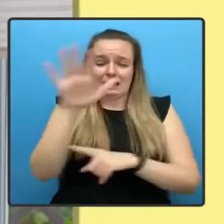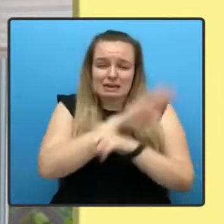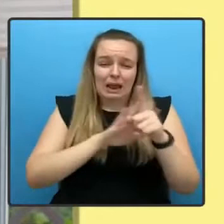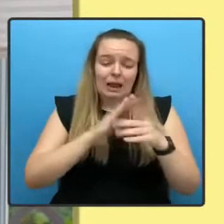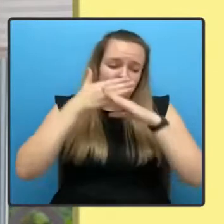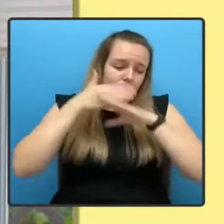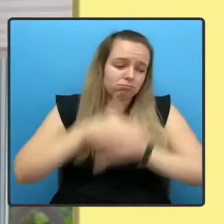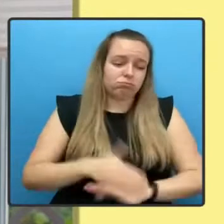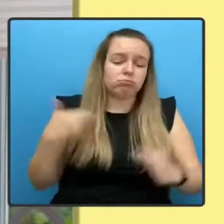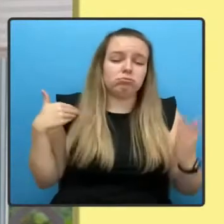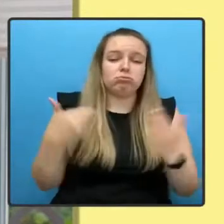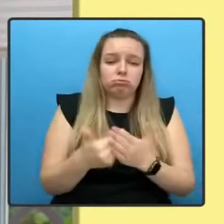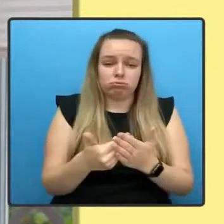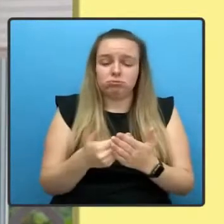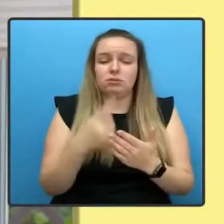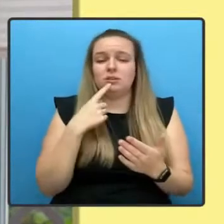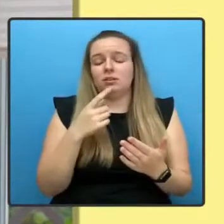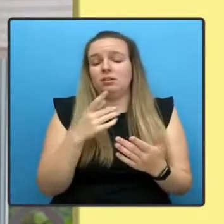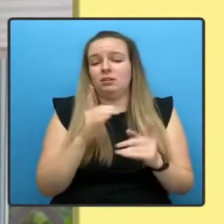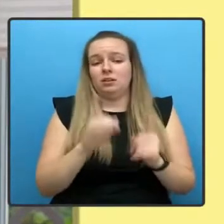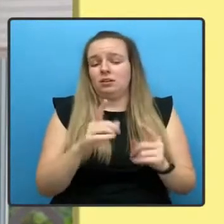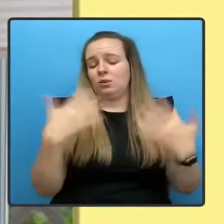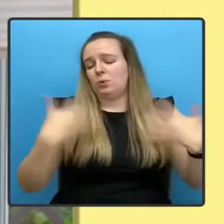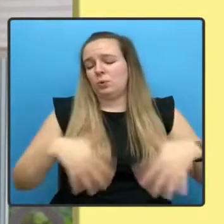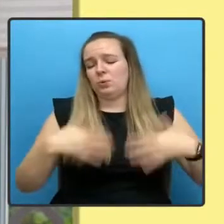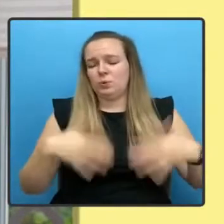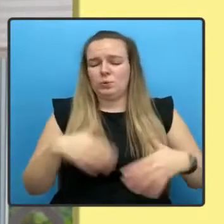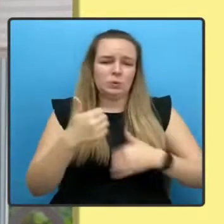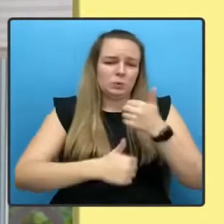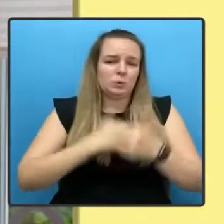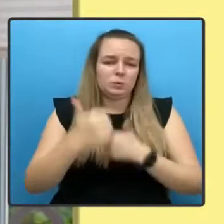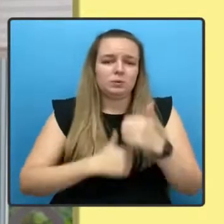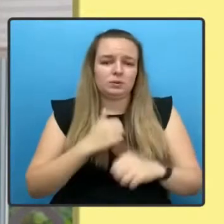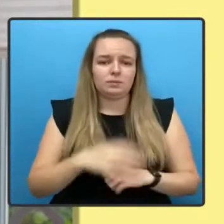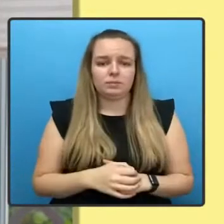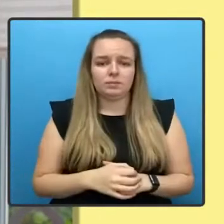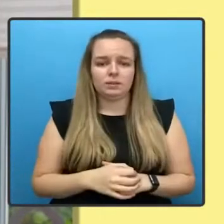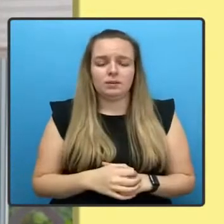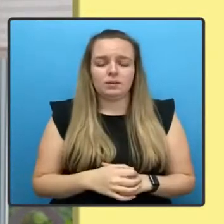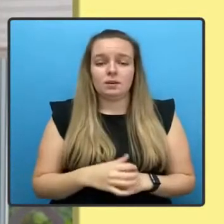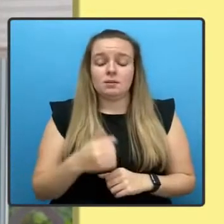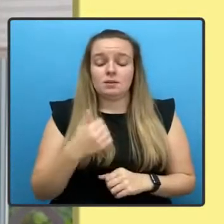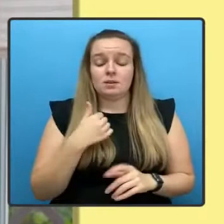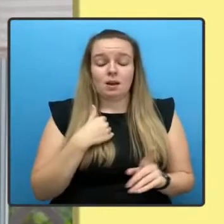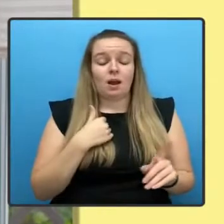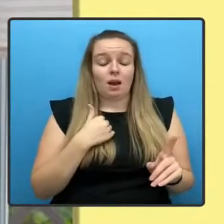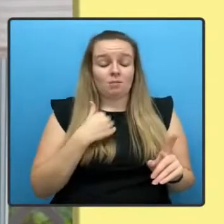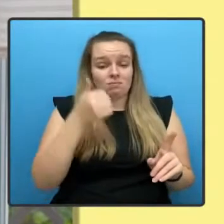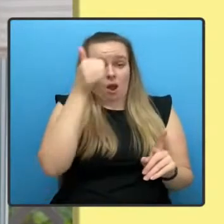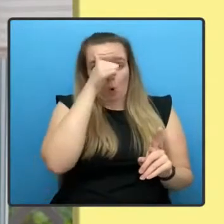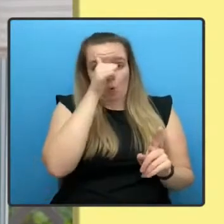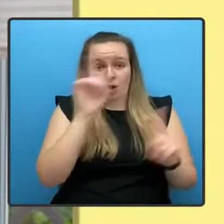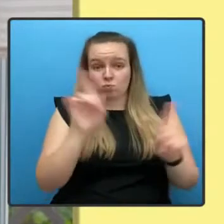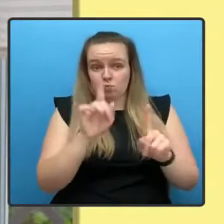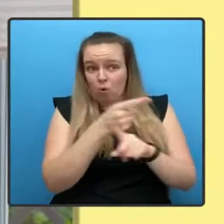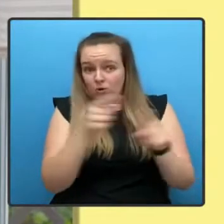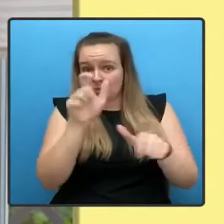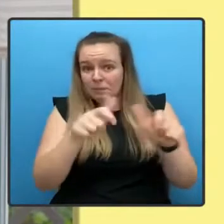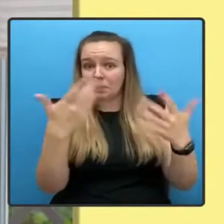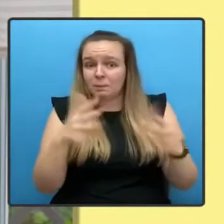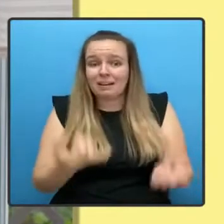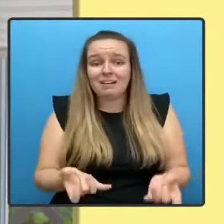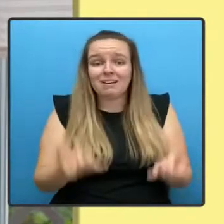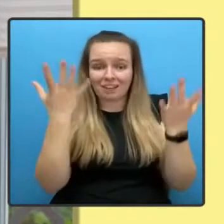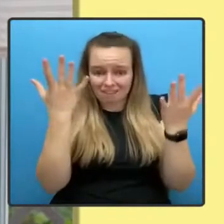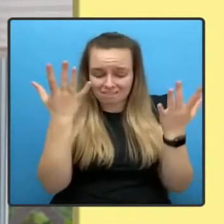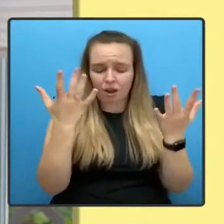short of extraordinary. I'm acutely aware of the sacrifices people have made and the hardships many